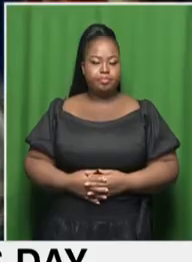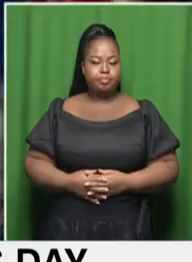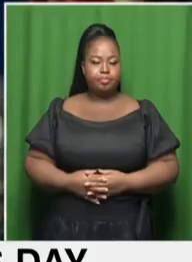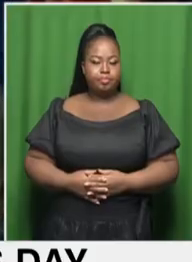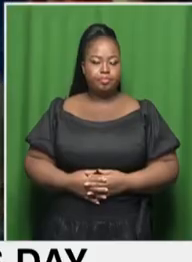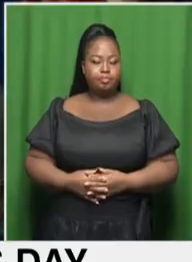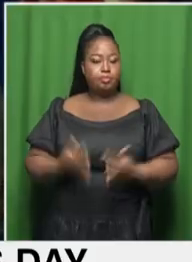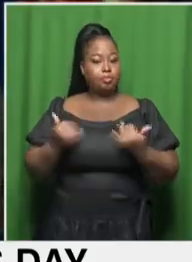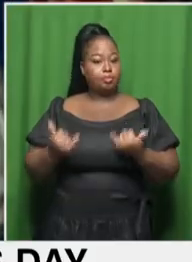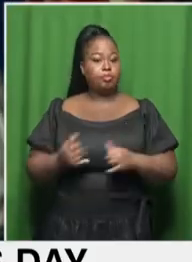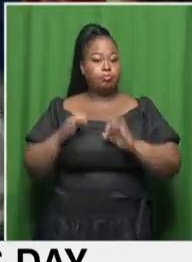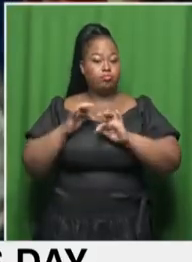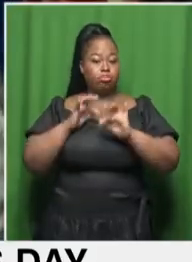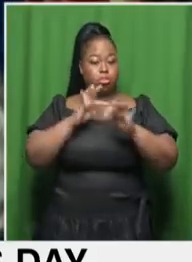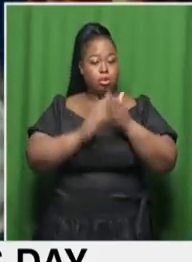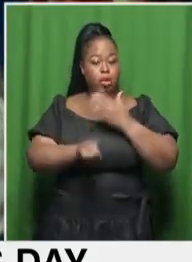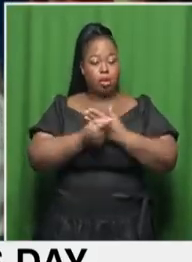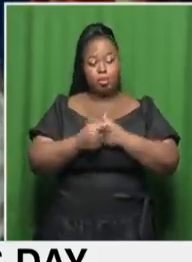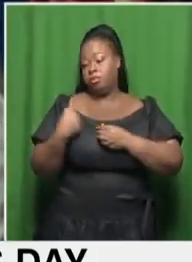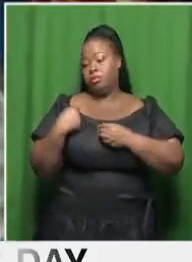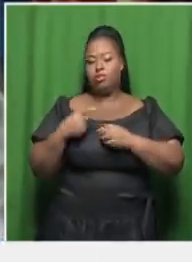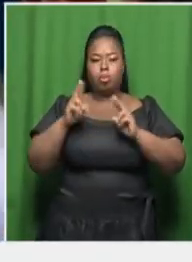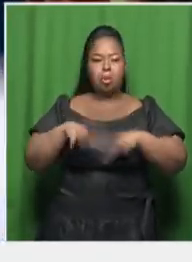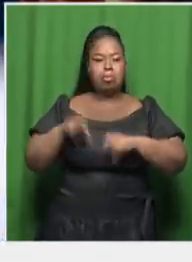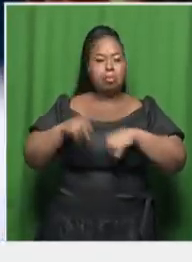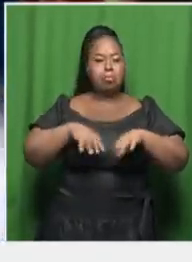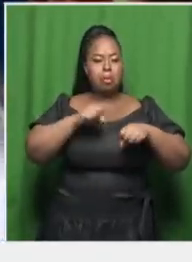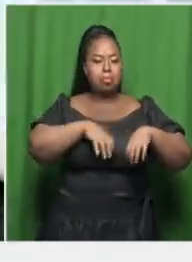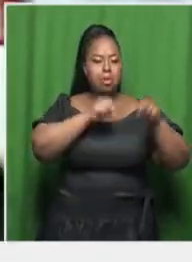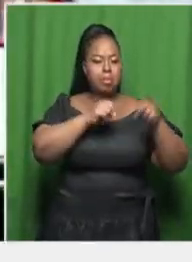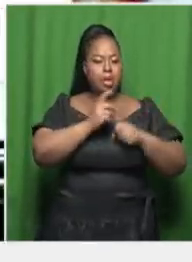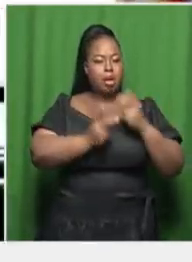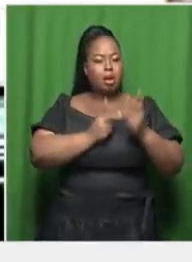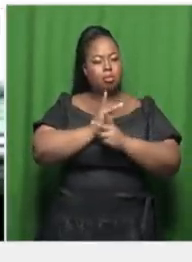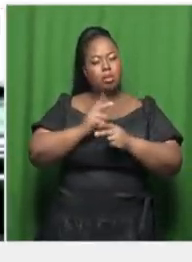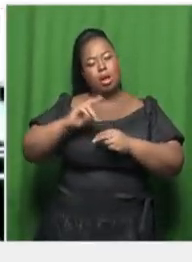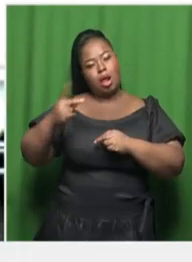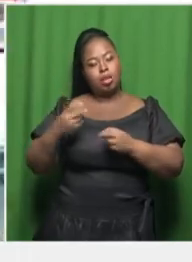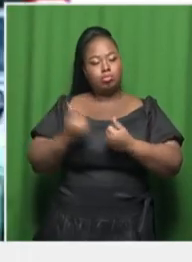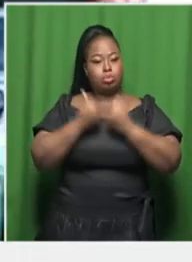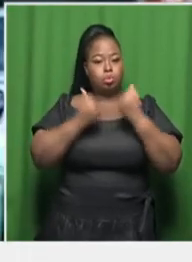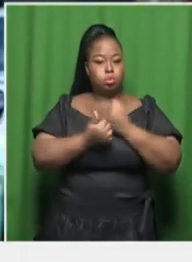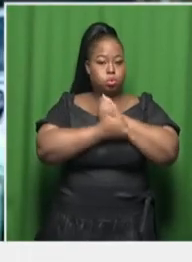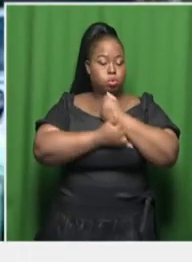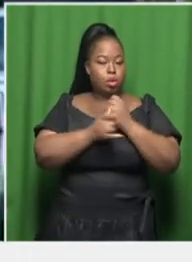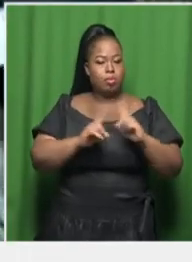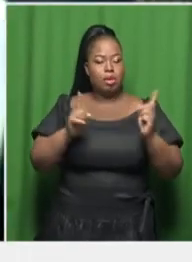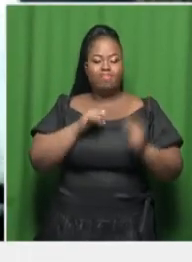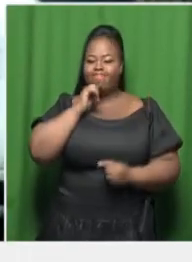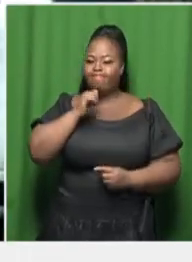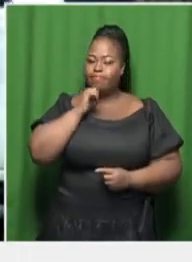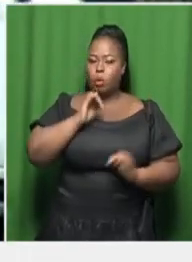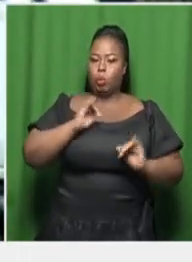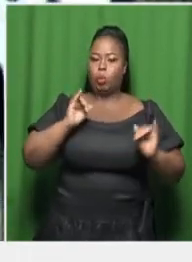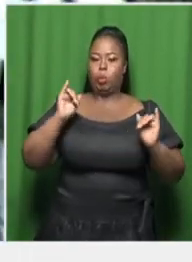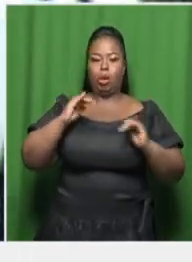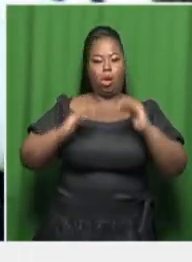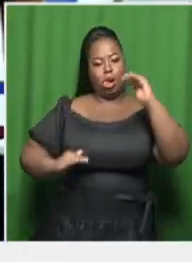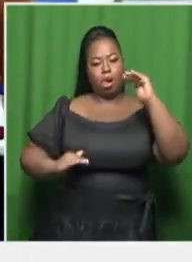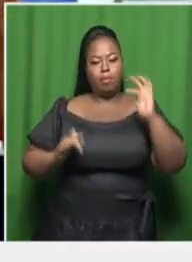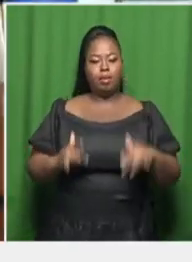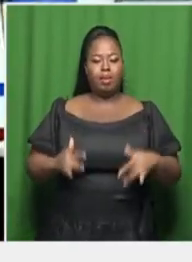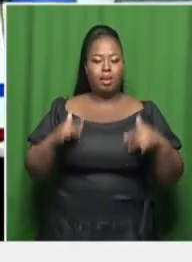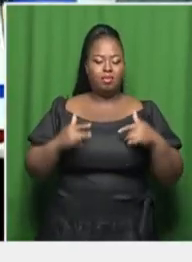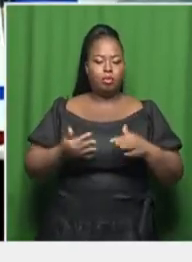Amid a nationwide strike emanating from roiling blackouts and other socio-economic challenges in the country, despite a worsened quality of life,